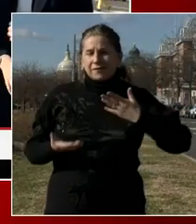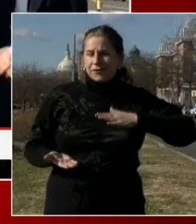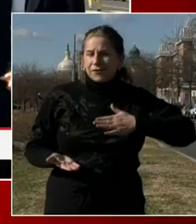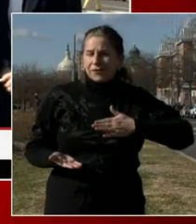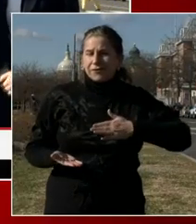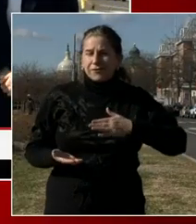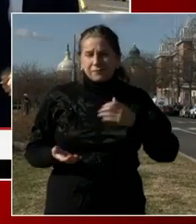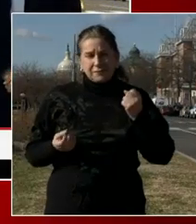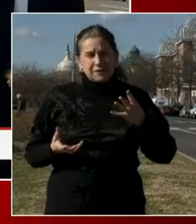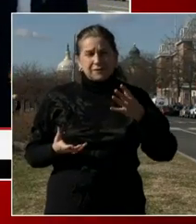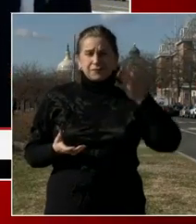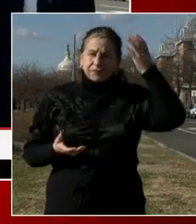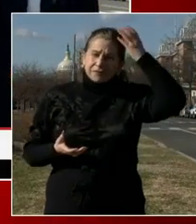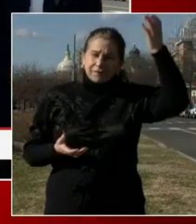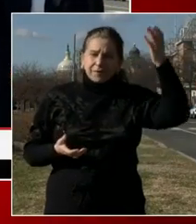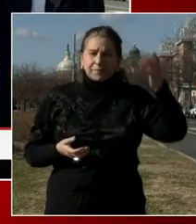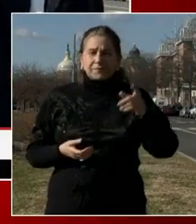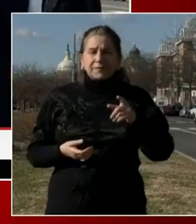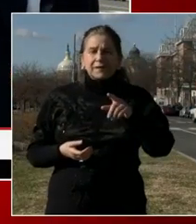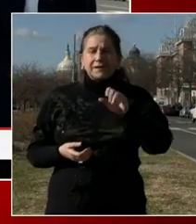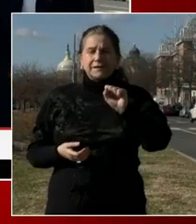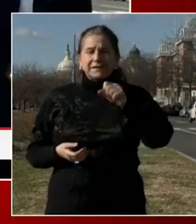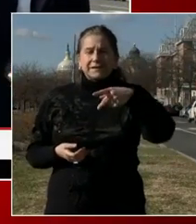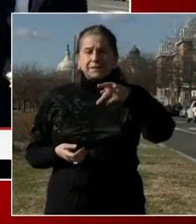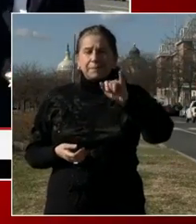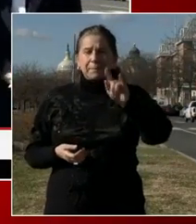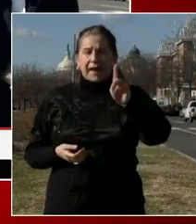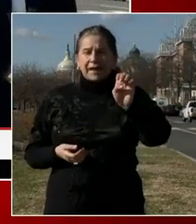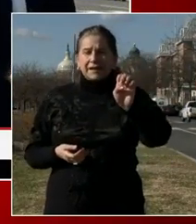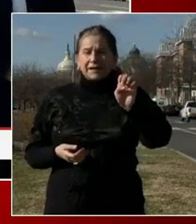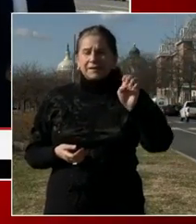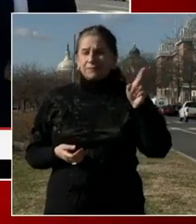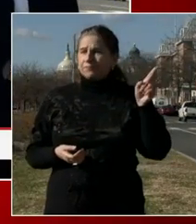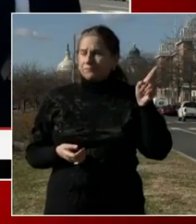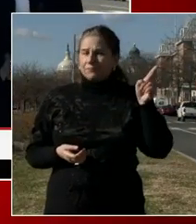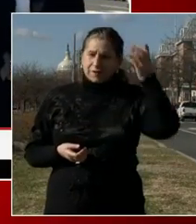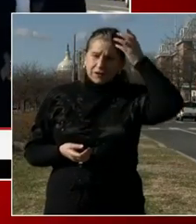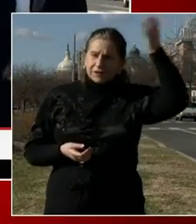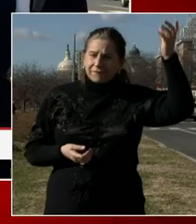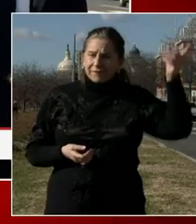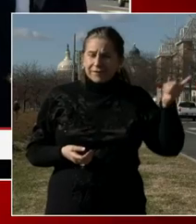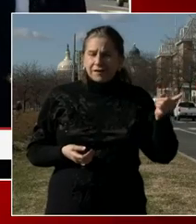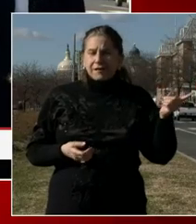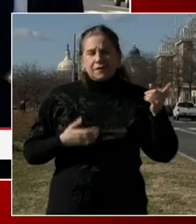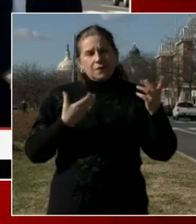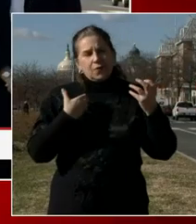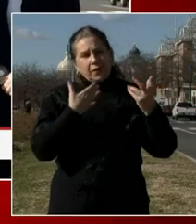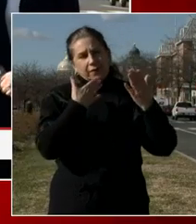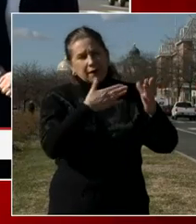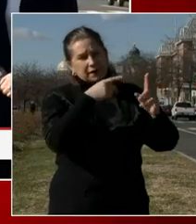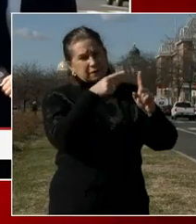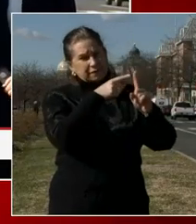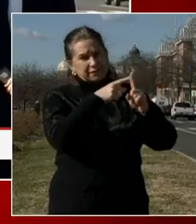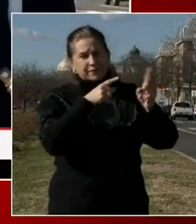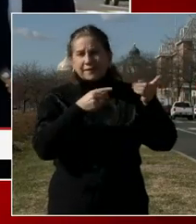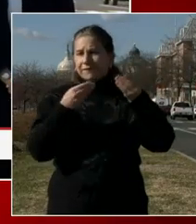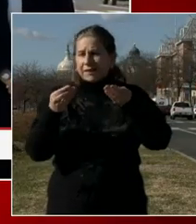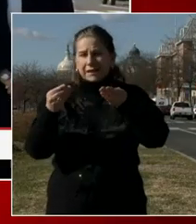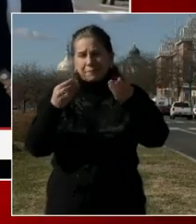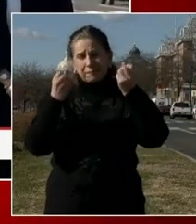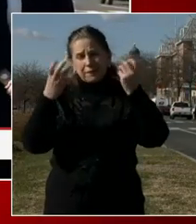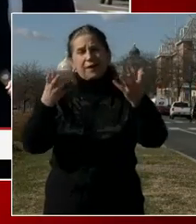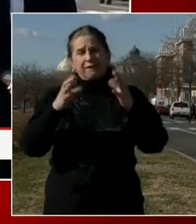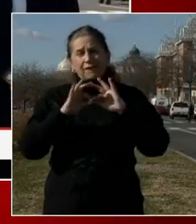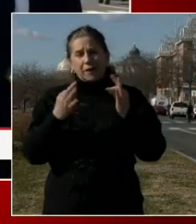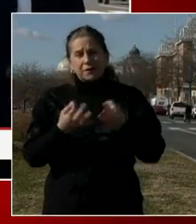council and he's putting on those policies into action. So thank you chef Spike. Um, I, um, also I